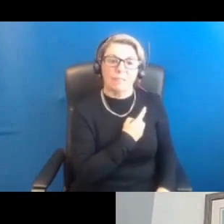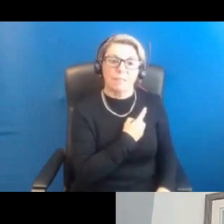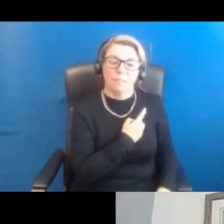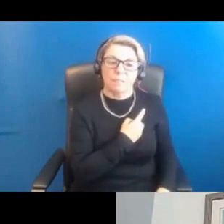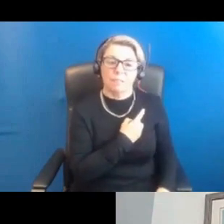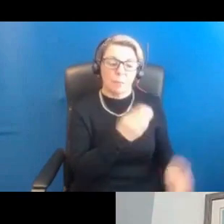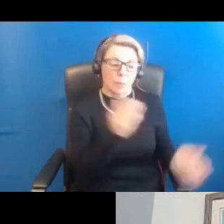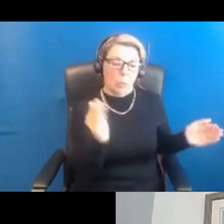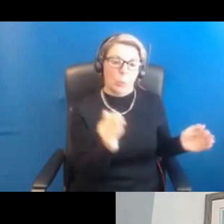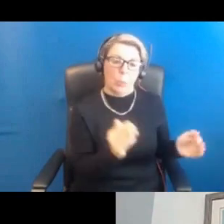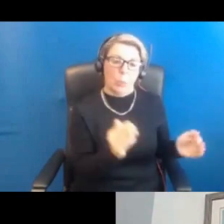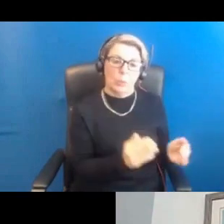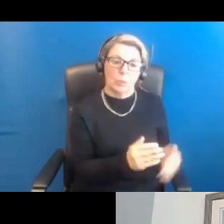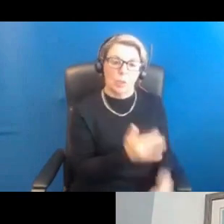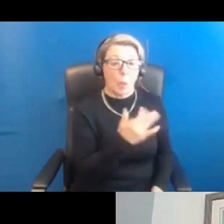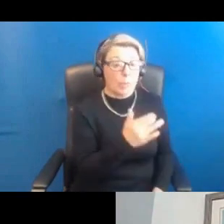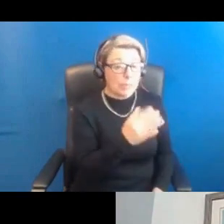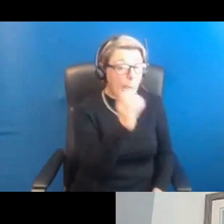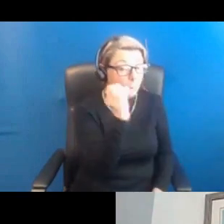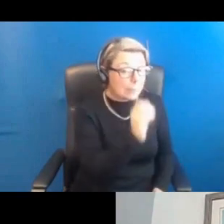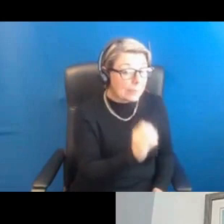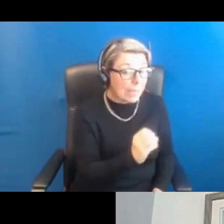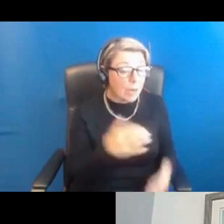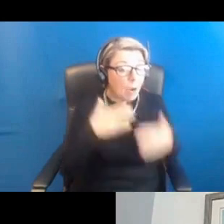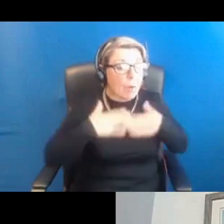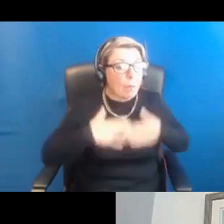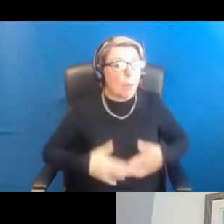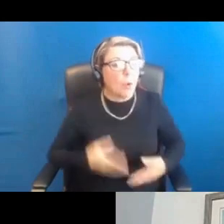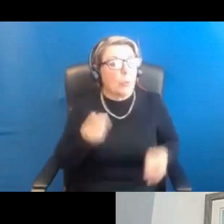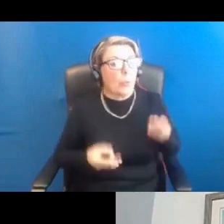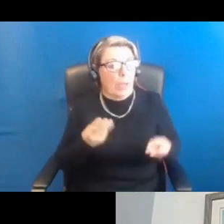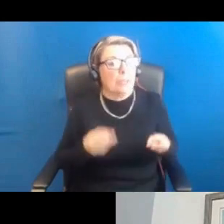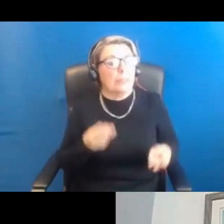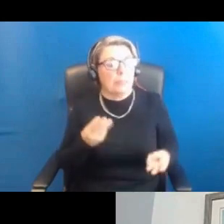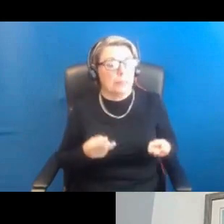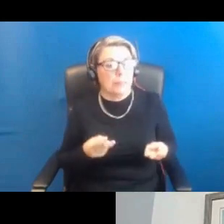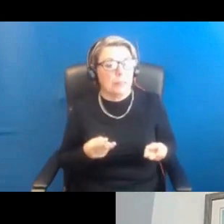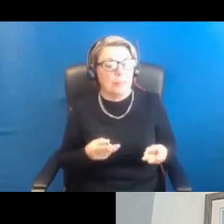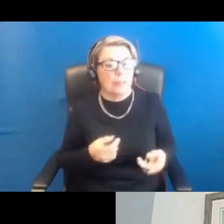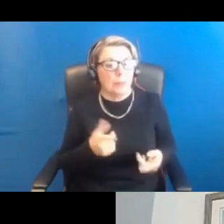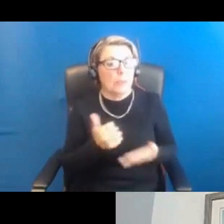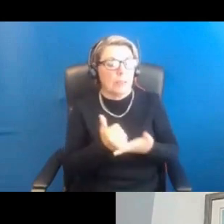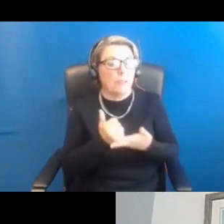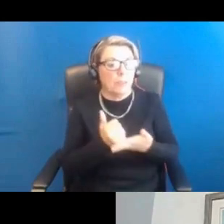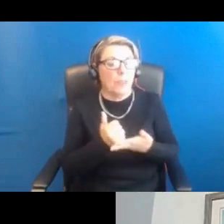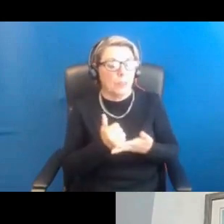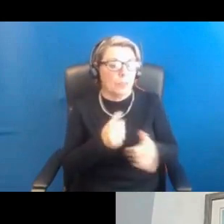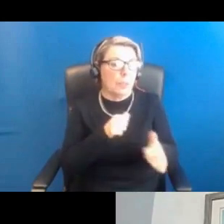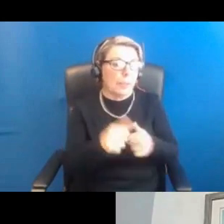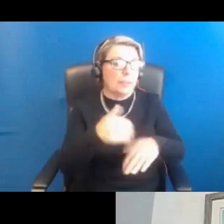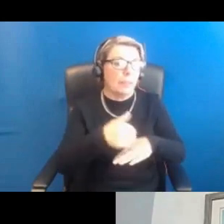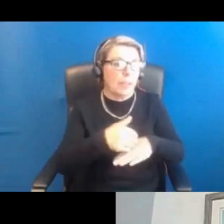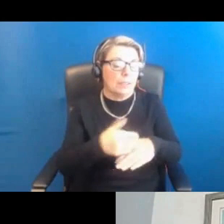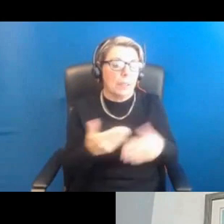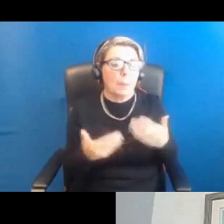it looks as though 10% of body weight was the level that produced the best effects, more than